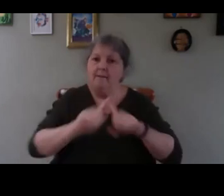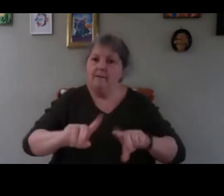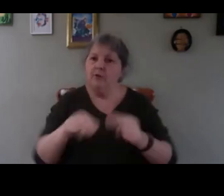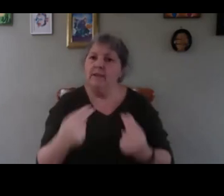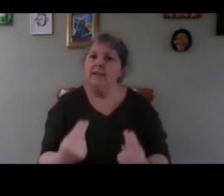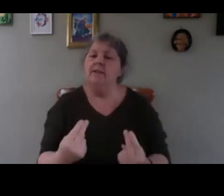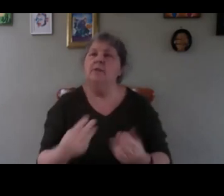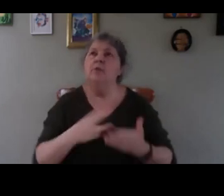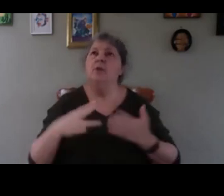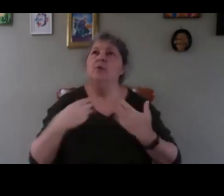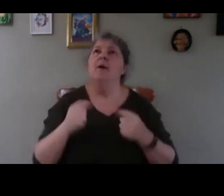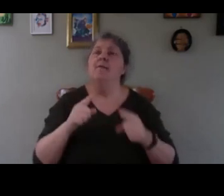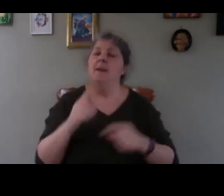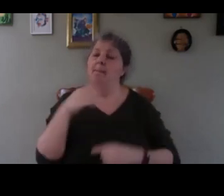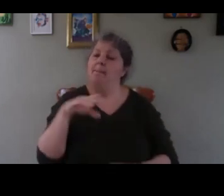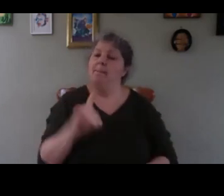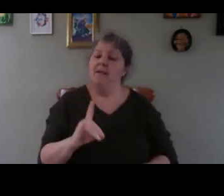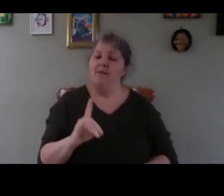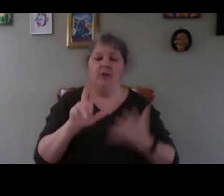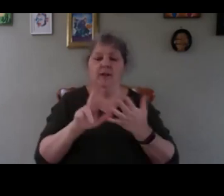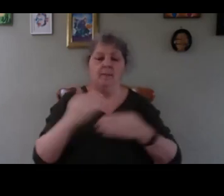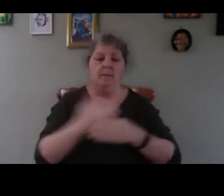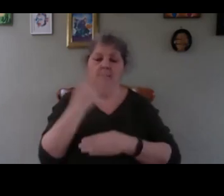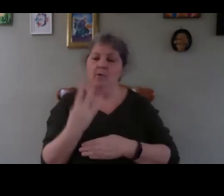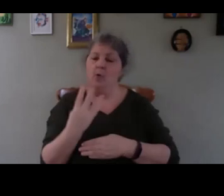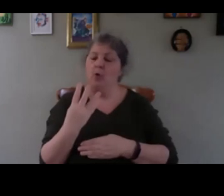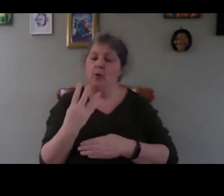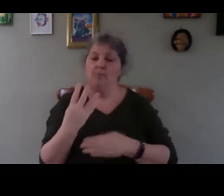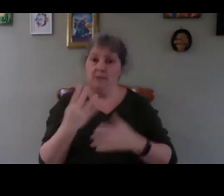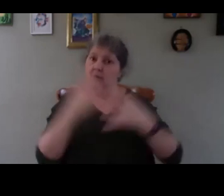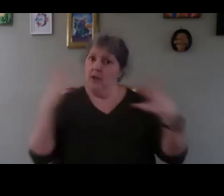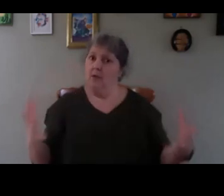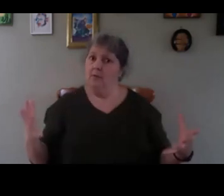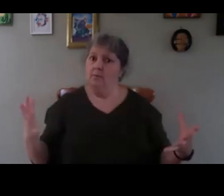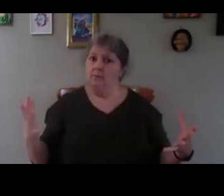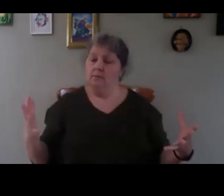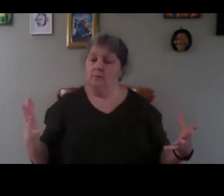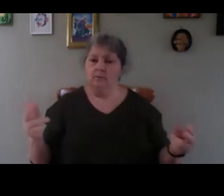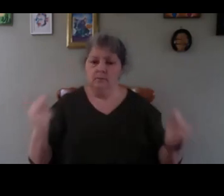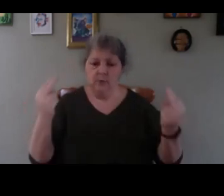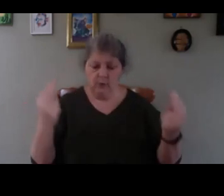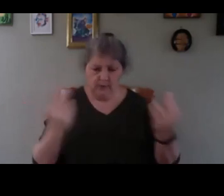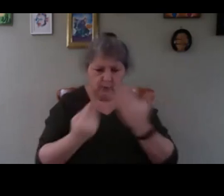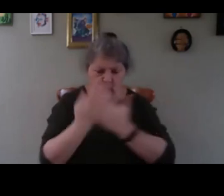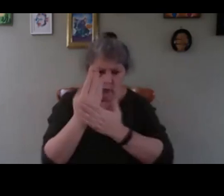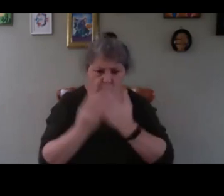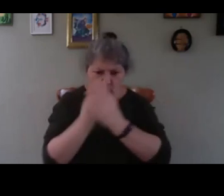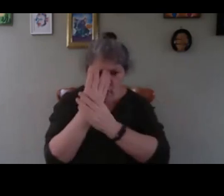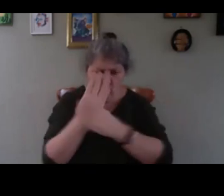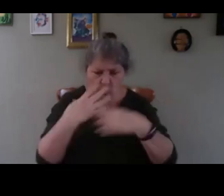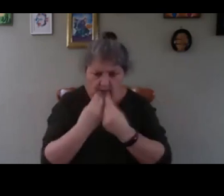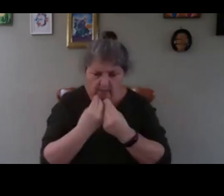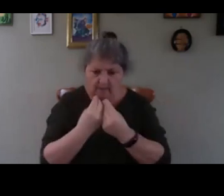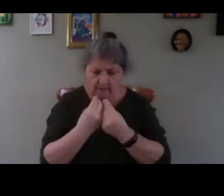when you have that bench 8 by 4 foot you need to grow something in it the wall here